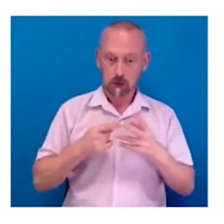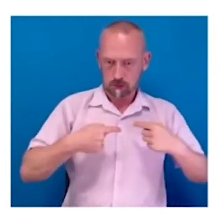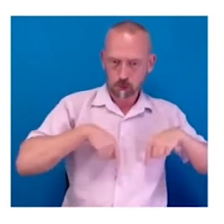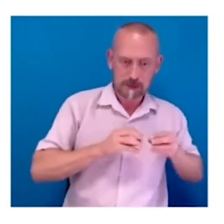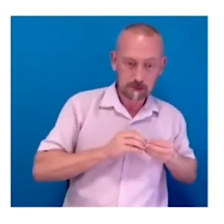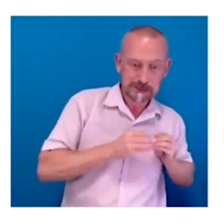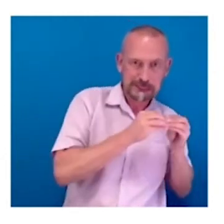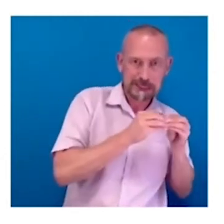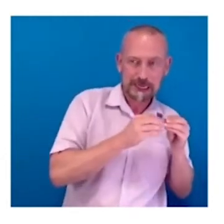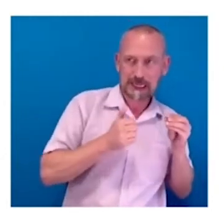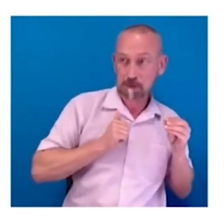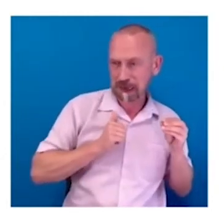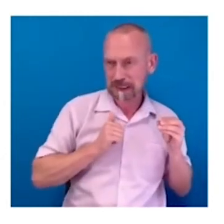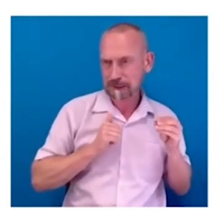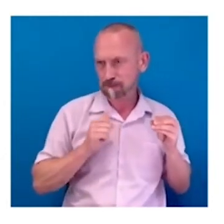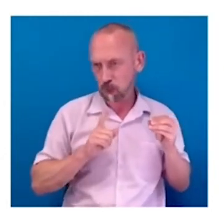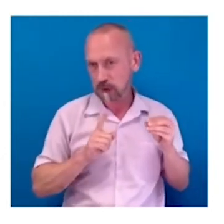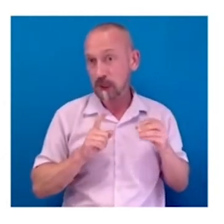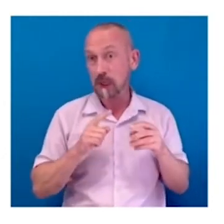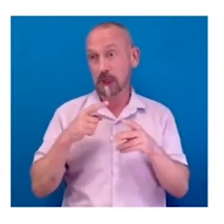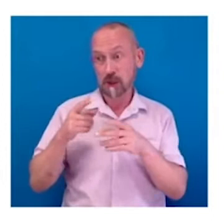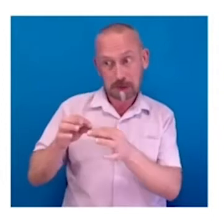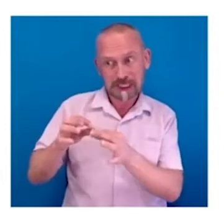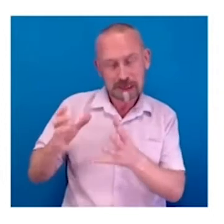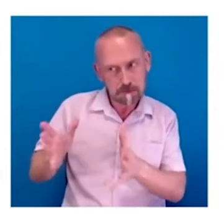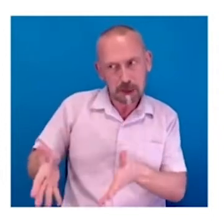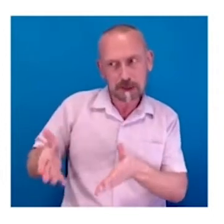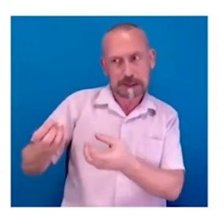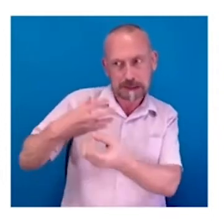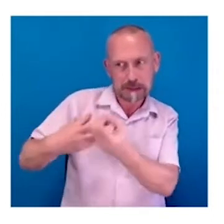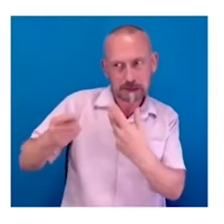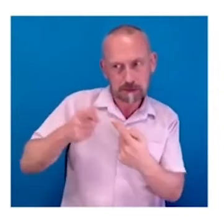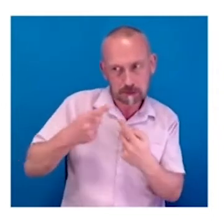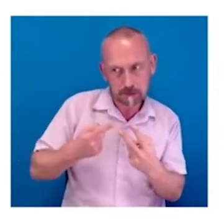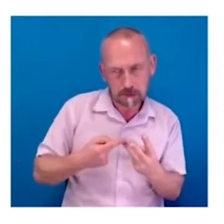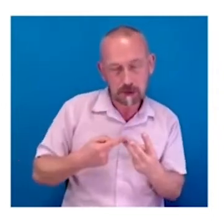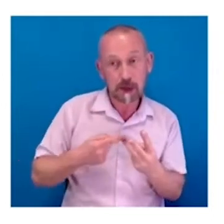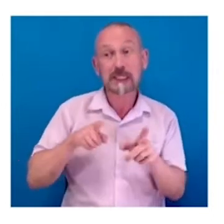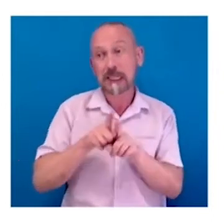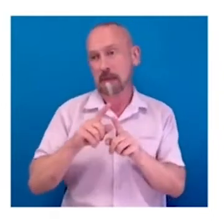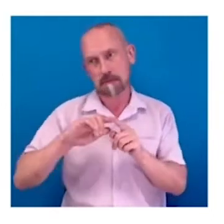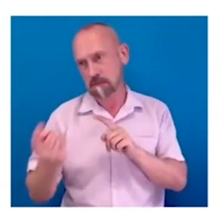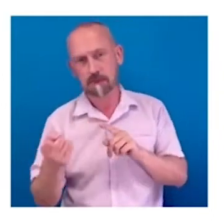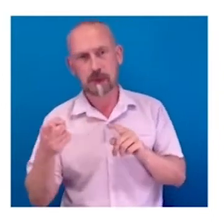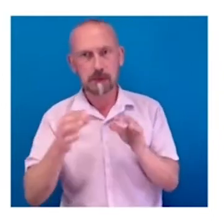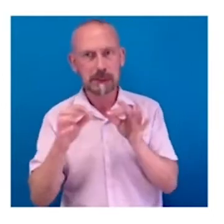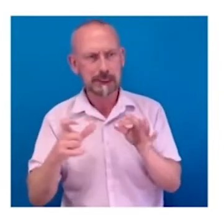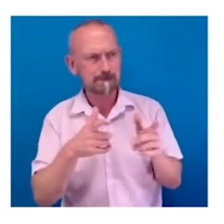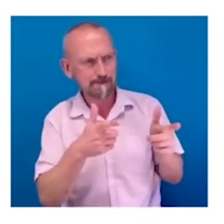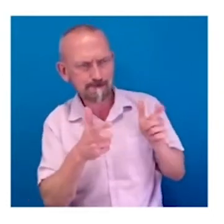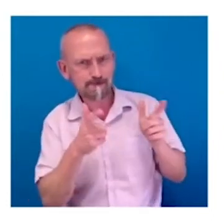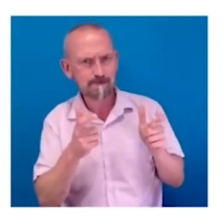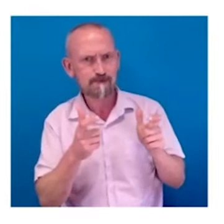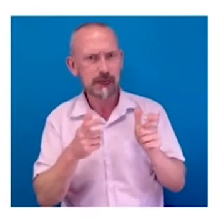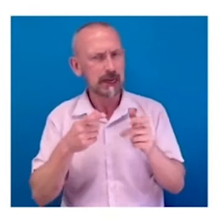and the stakeholders, and what the BBC and its stakeholders could expect from us. And that is also very, very important.